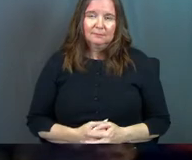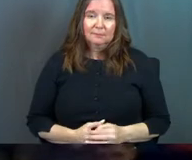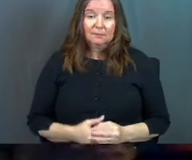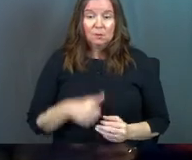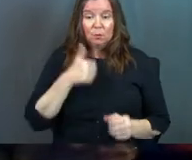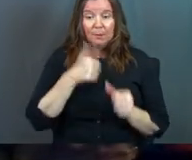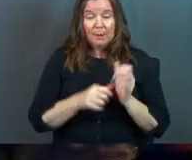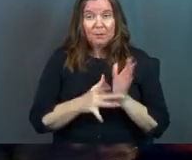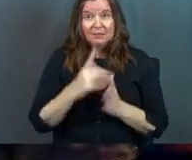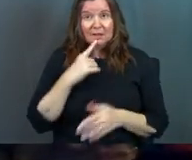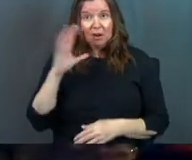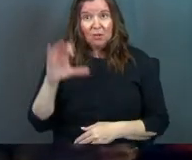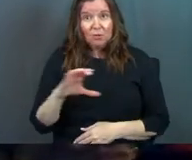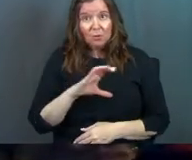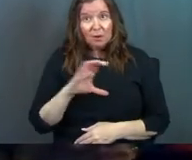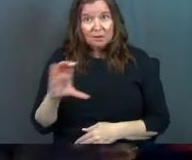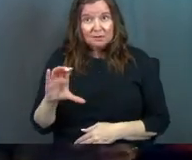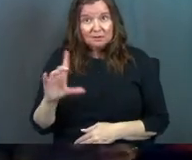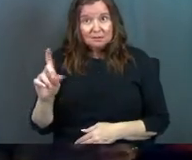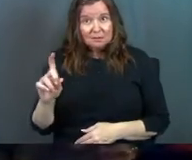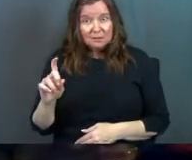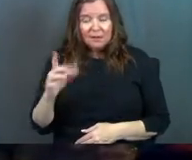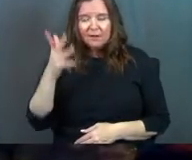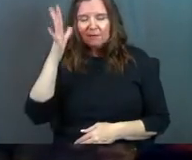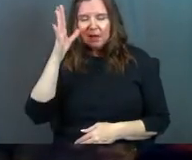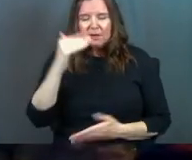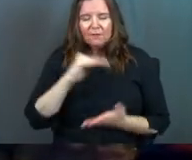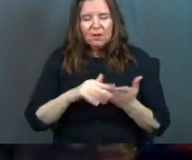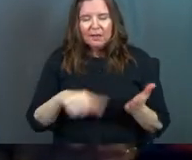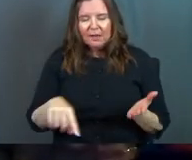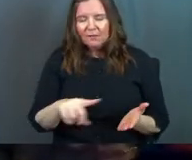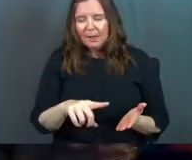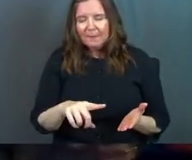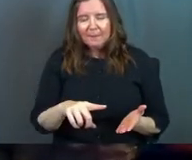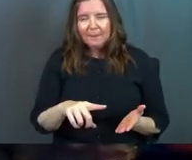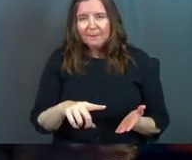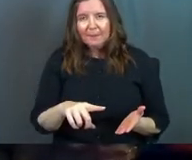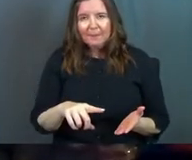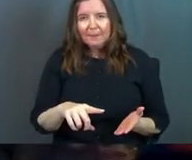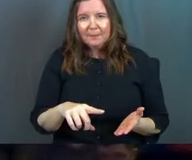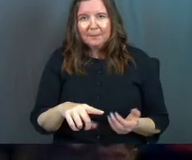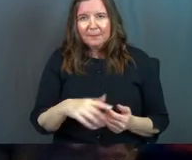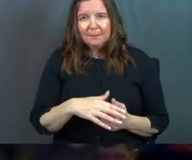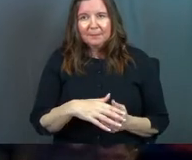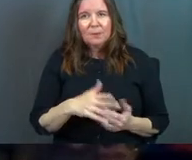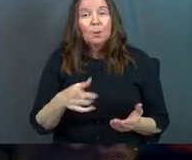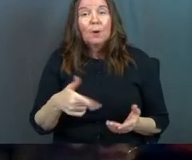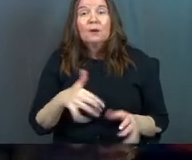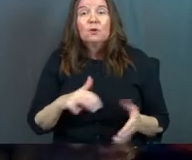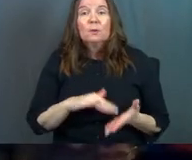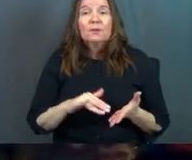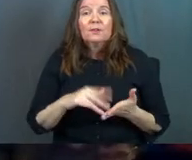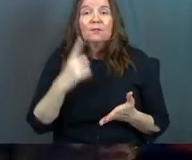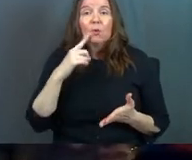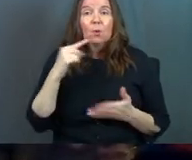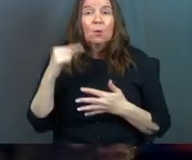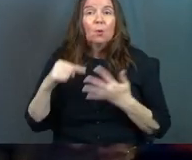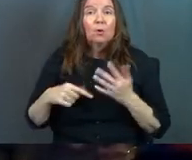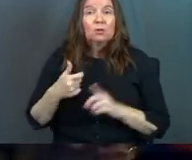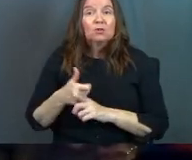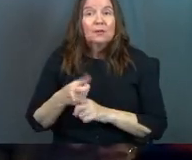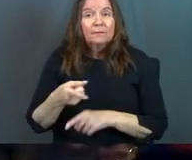Remember what Jesus said on the cross? Father, forgive them. What have you been forgiven of?